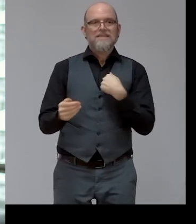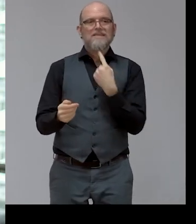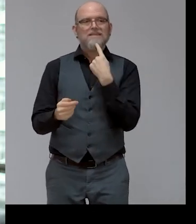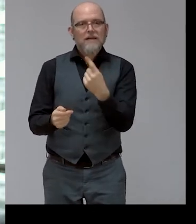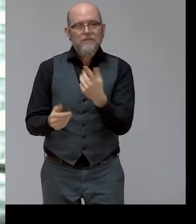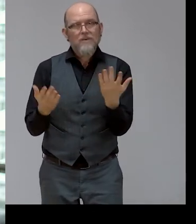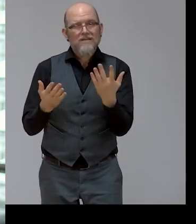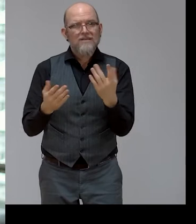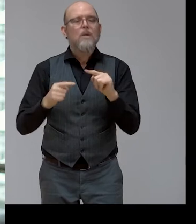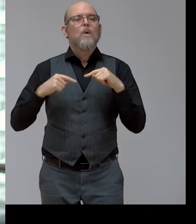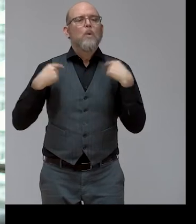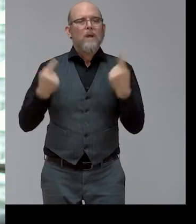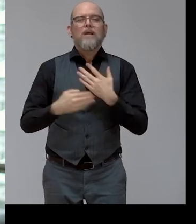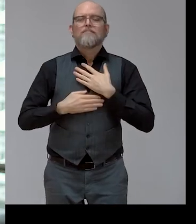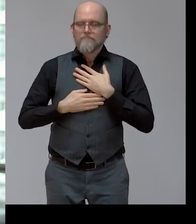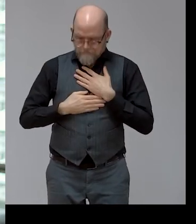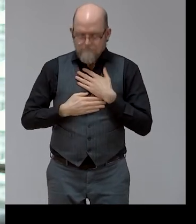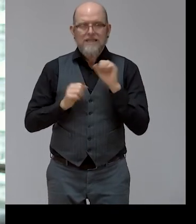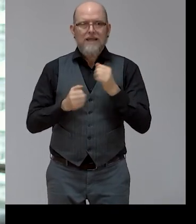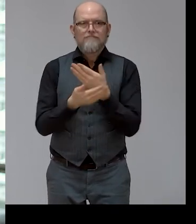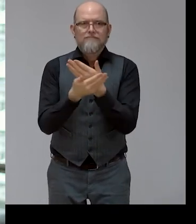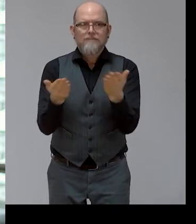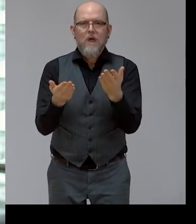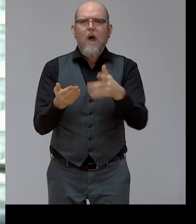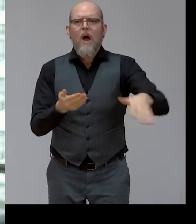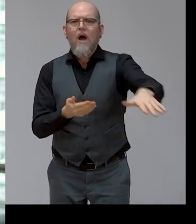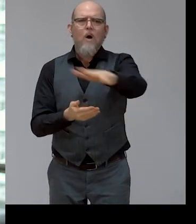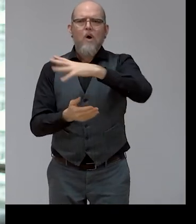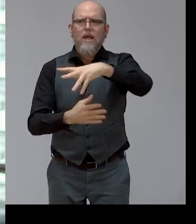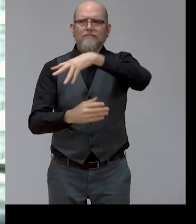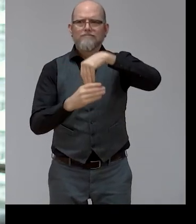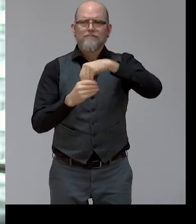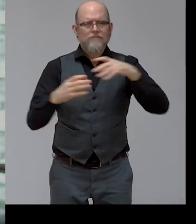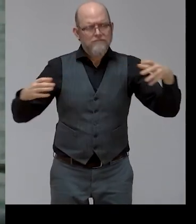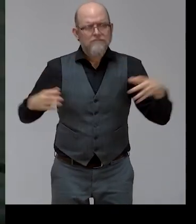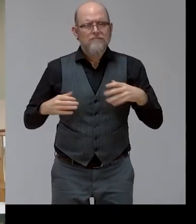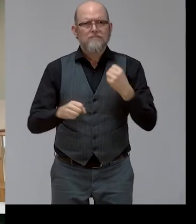work together towards a more inclusive and accessible Europe.